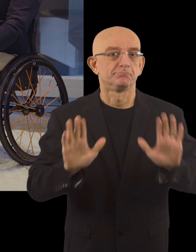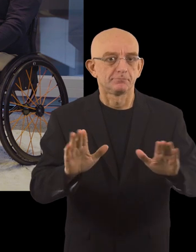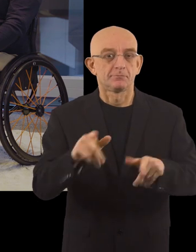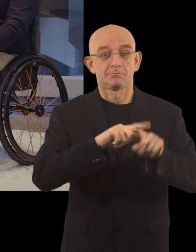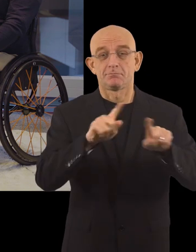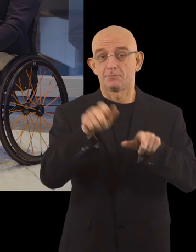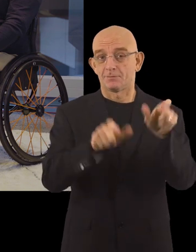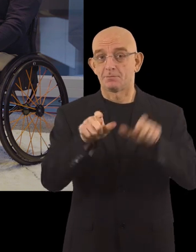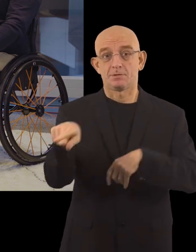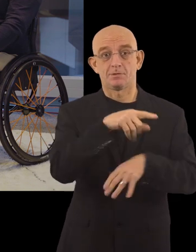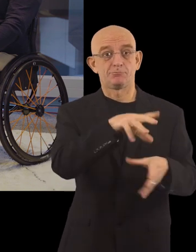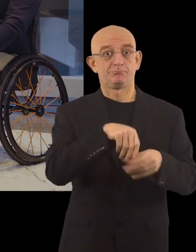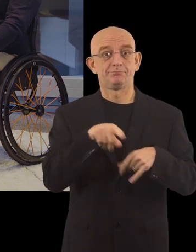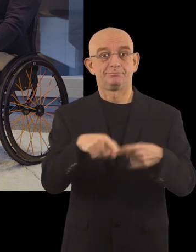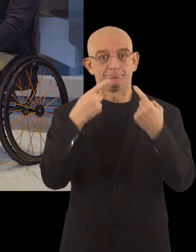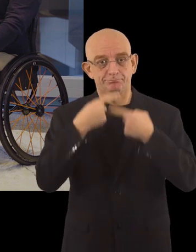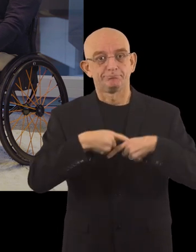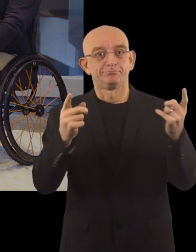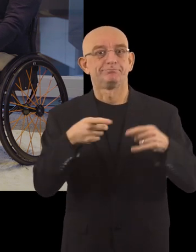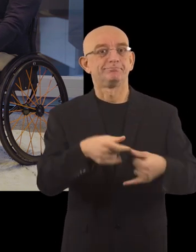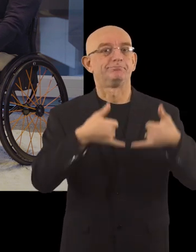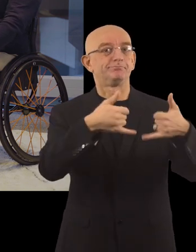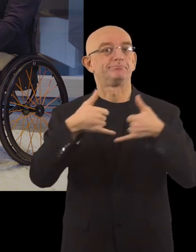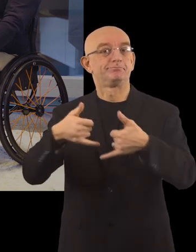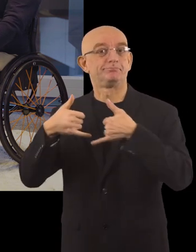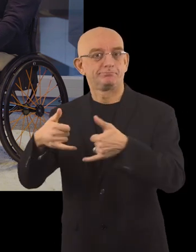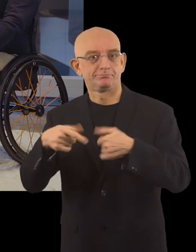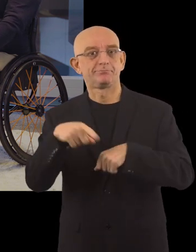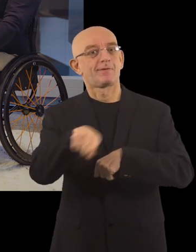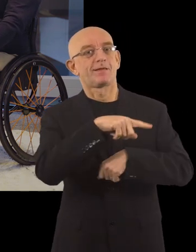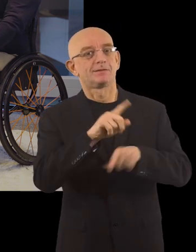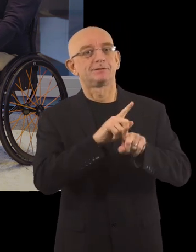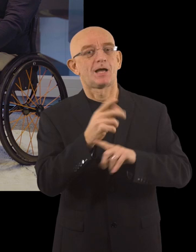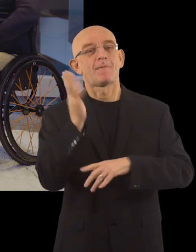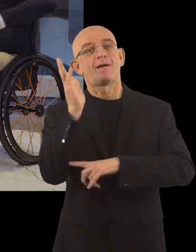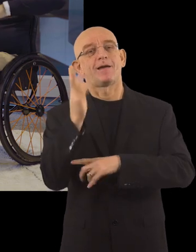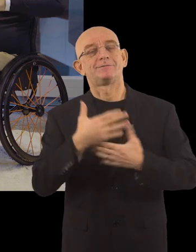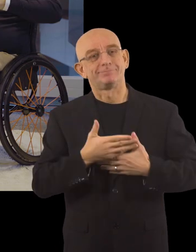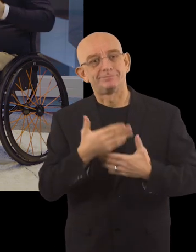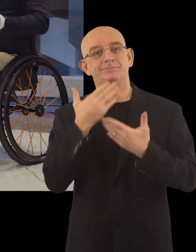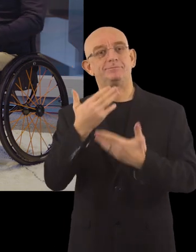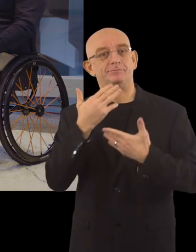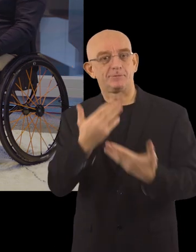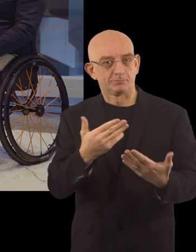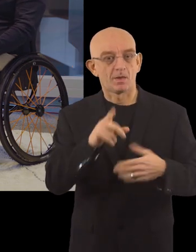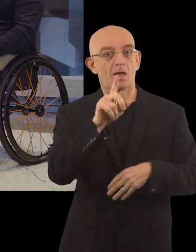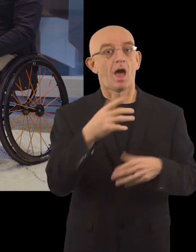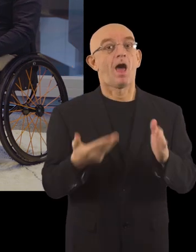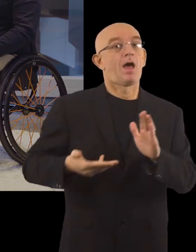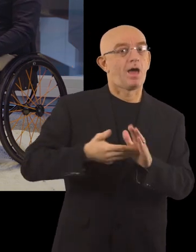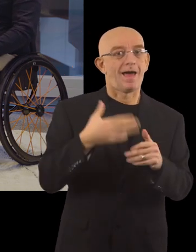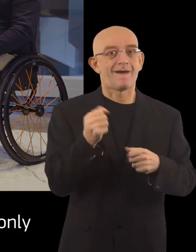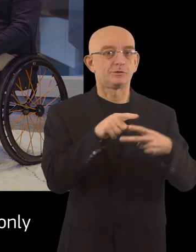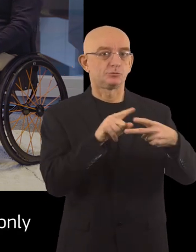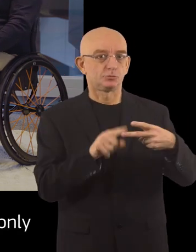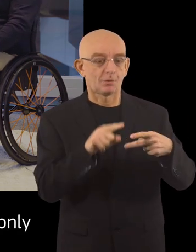Different people involved in this prize will announce the three winners and we will hear their reactions. We also have two special